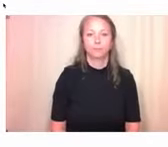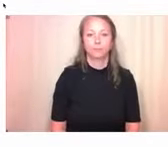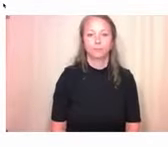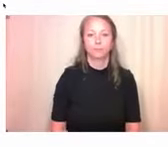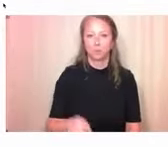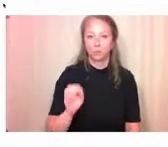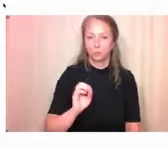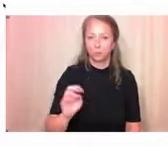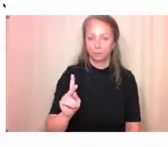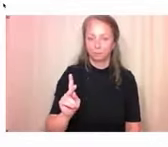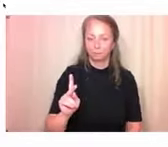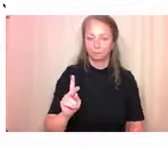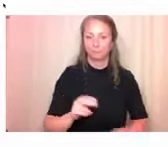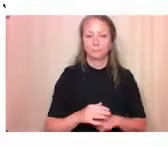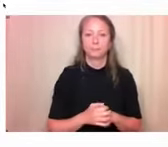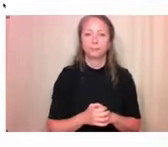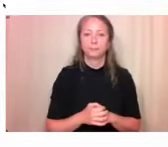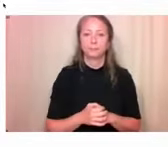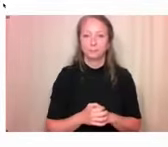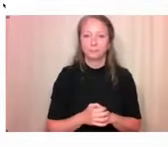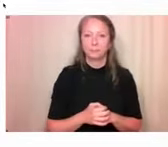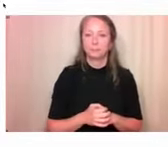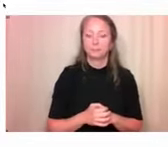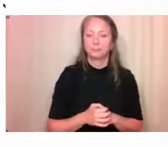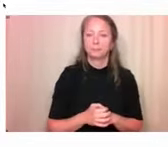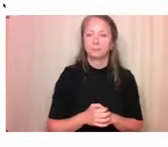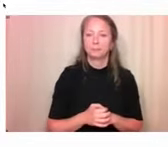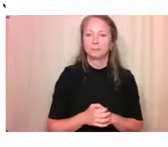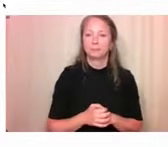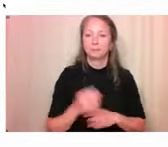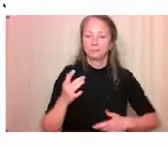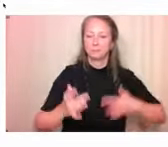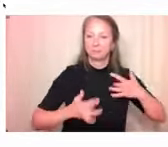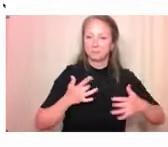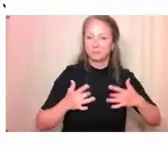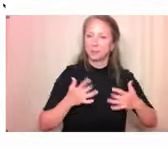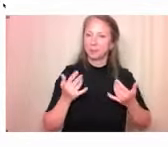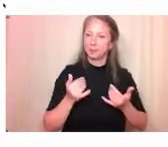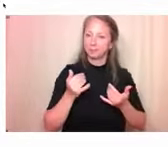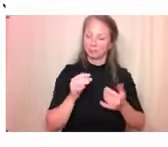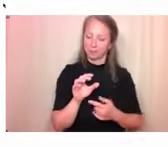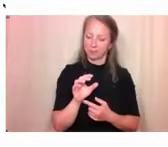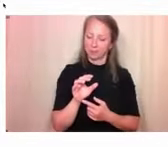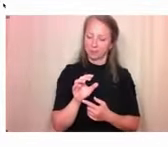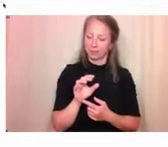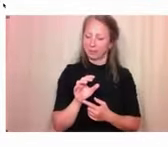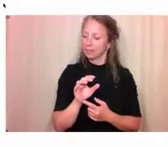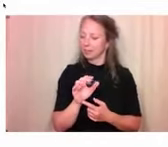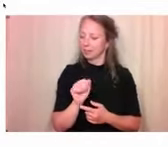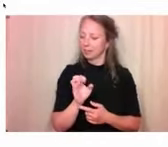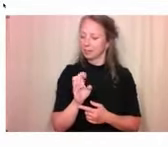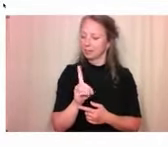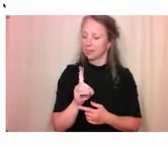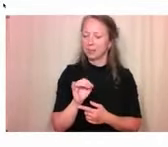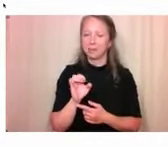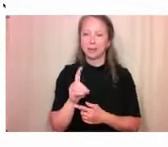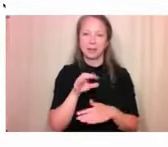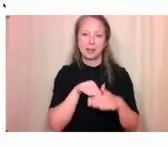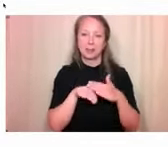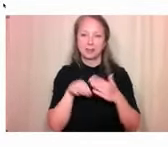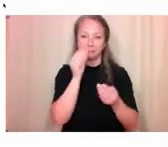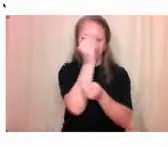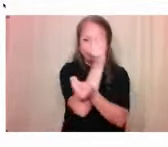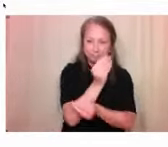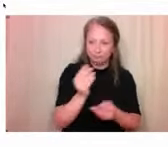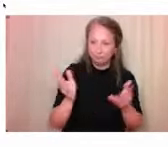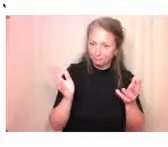So yeah, so we are excited to be sharing Candid Access with you today. We hope you'll all be inspired to contribute to the